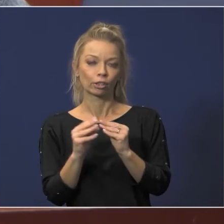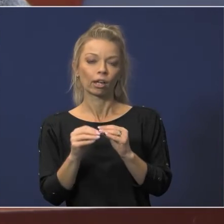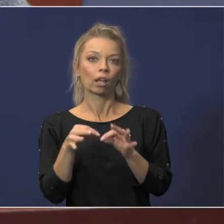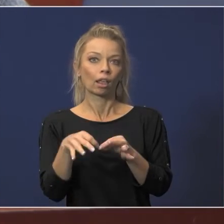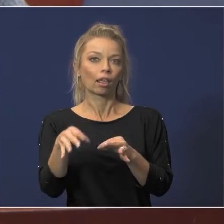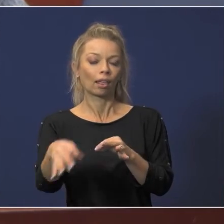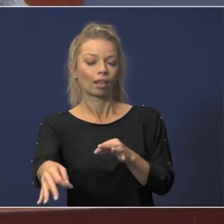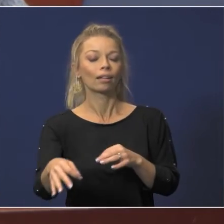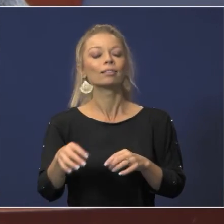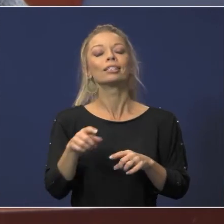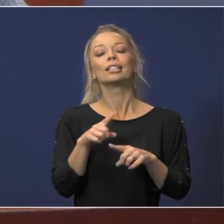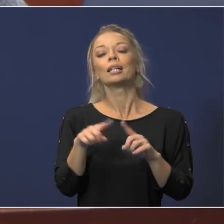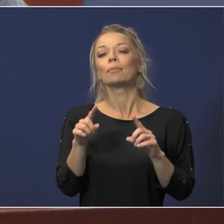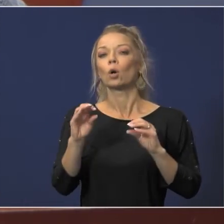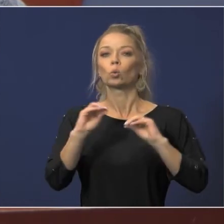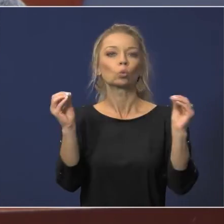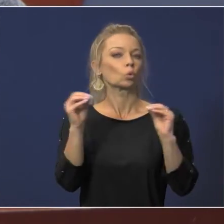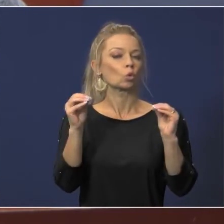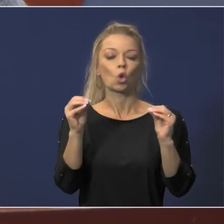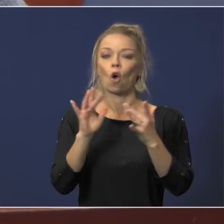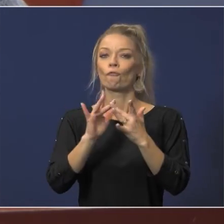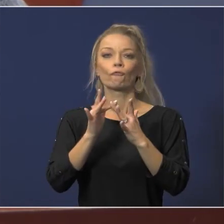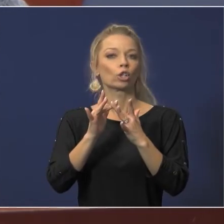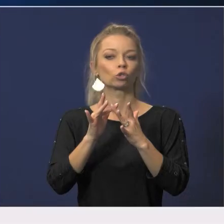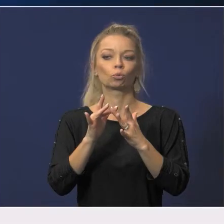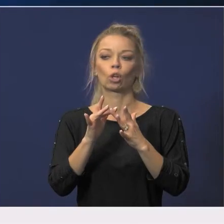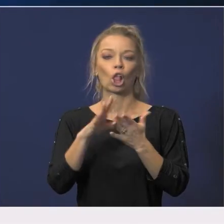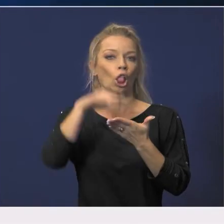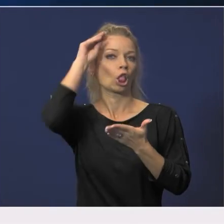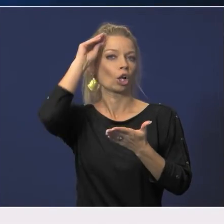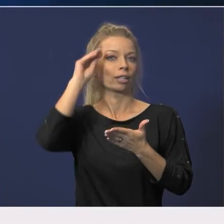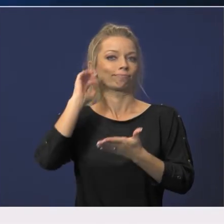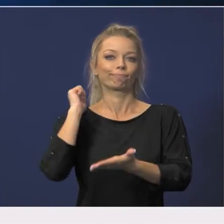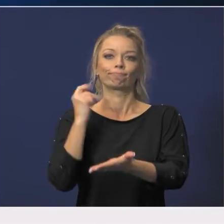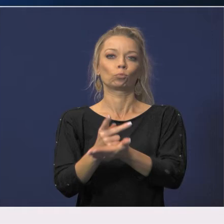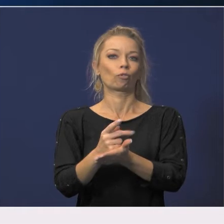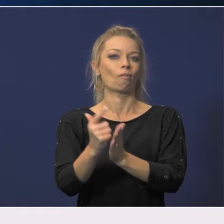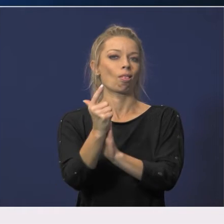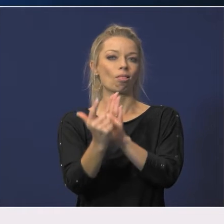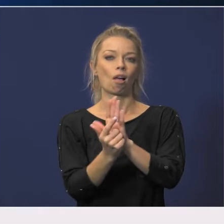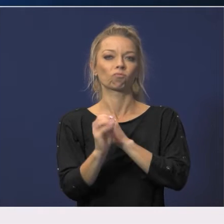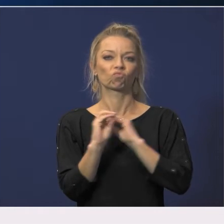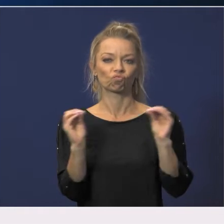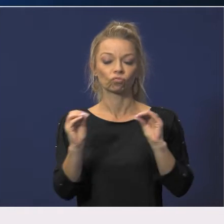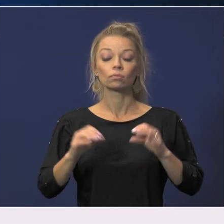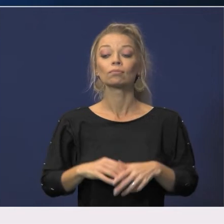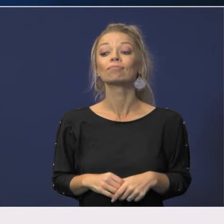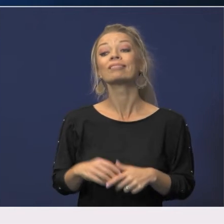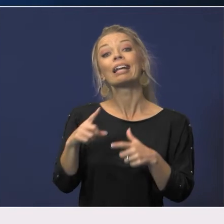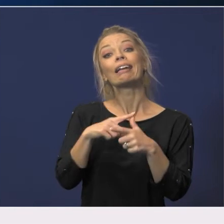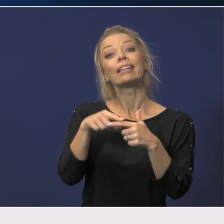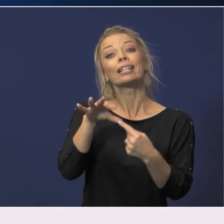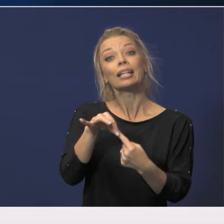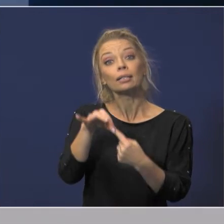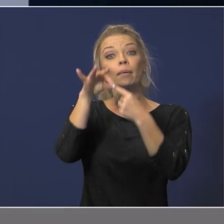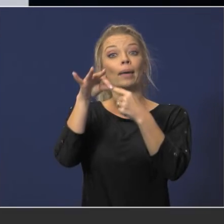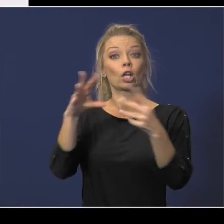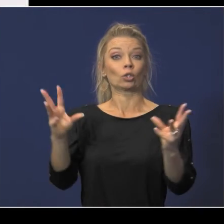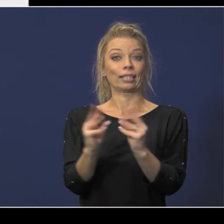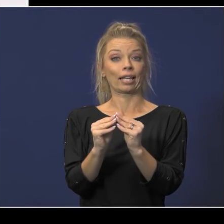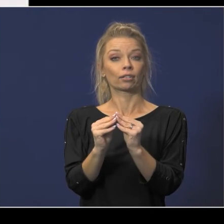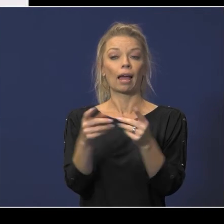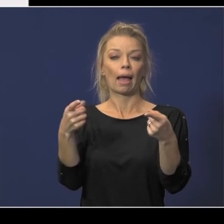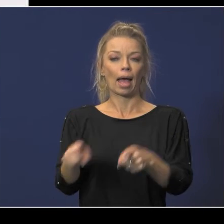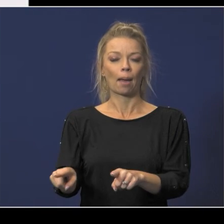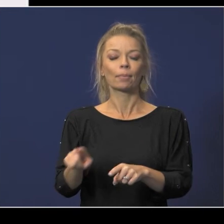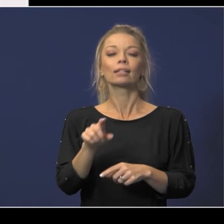going but none of them made it to law then however when this when the special session was called senate bill